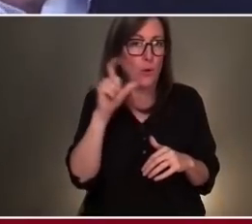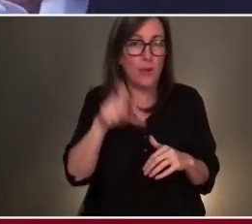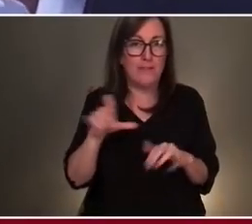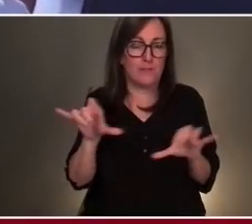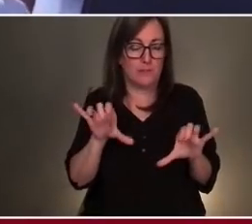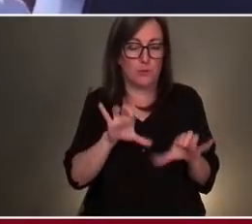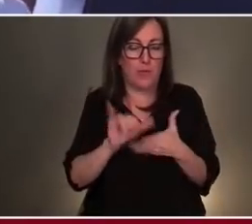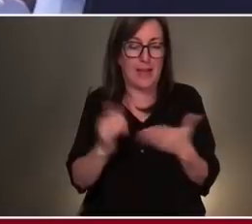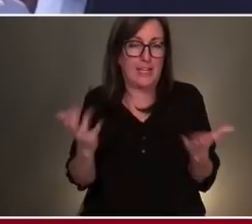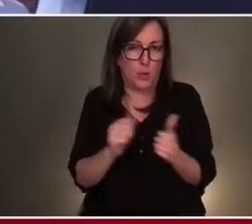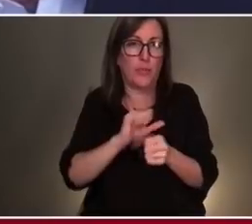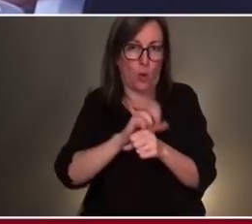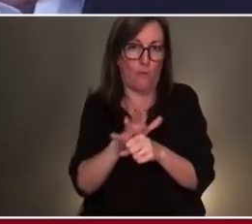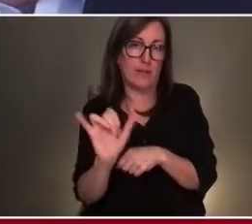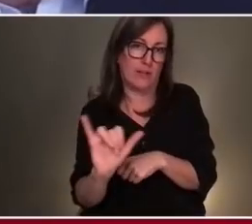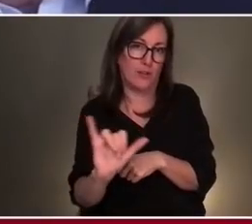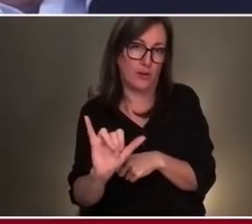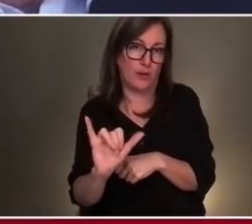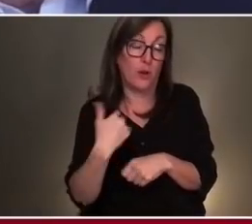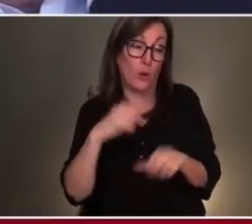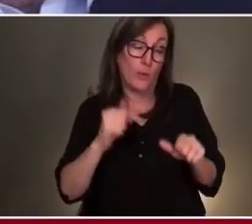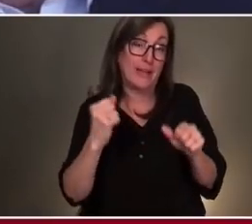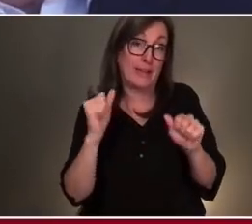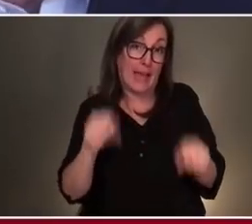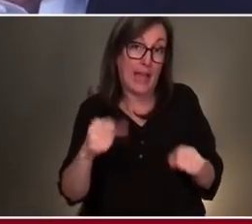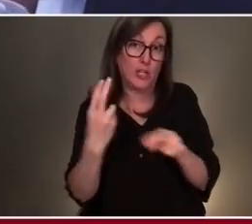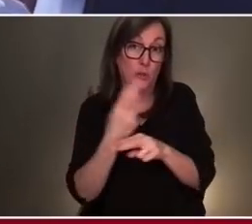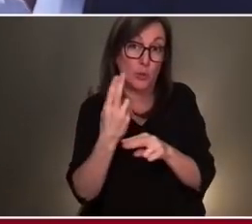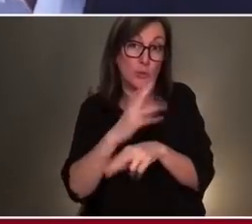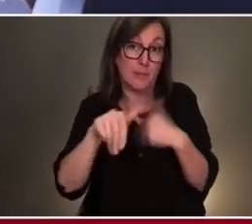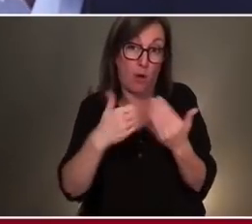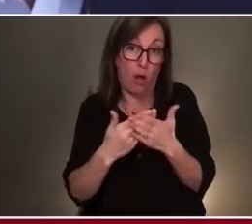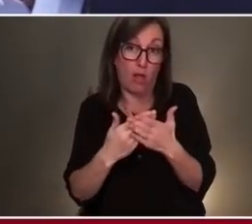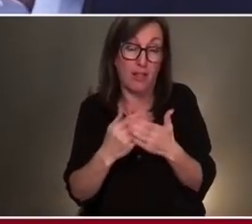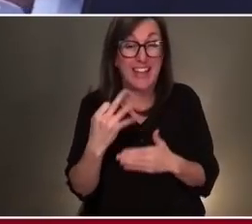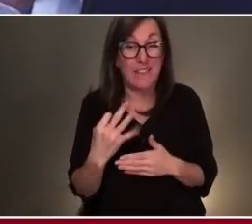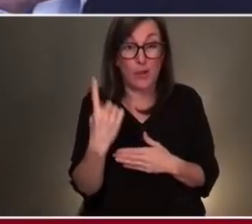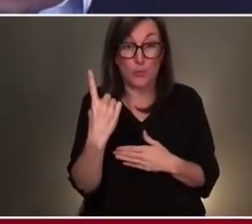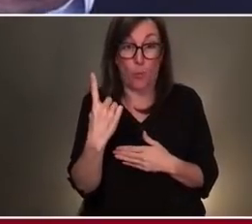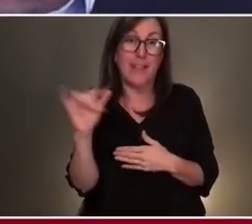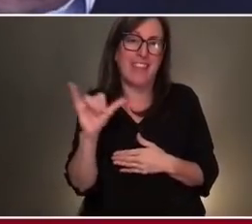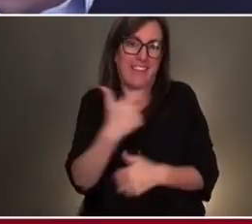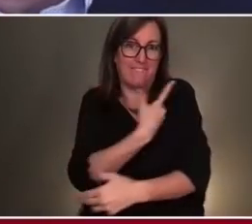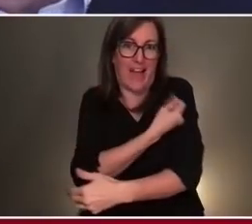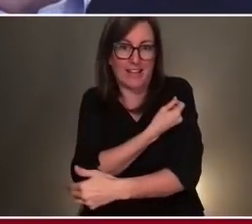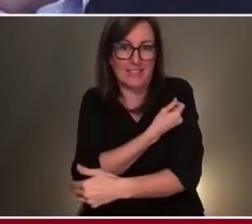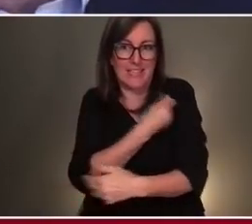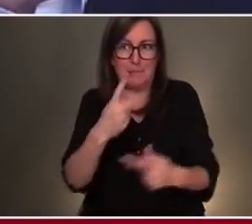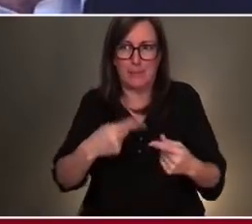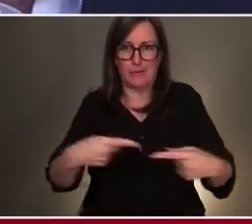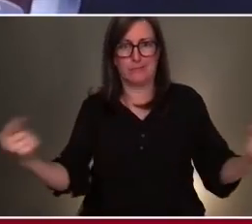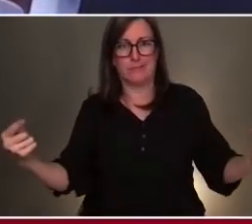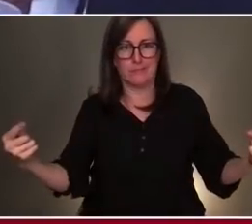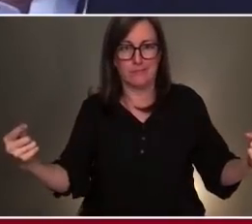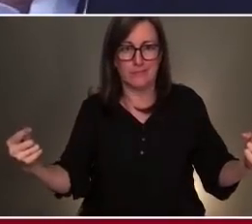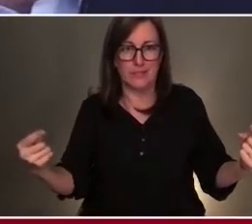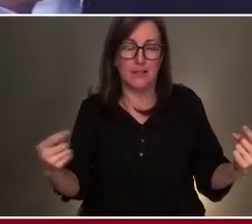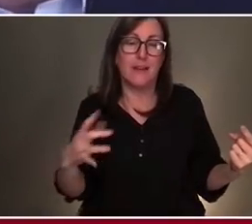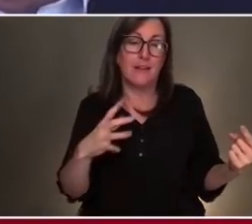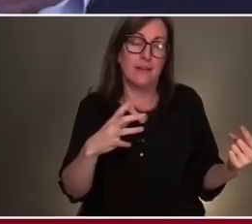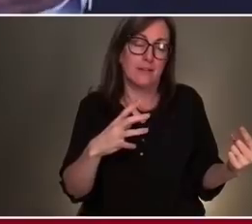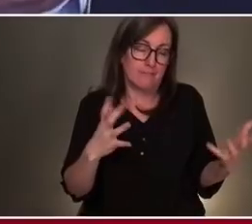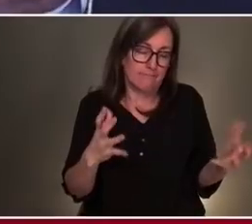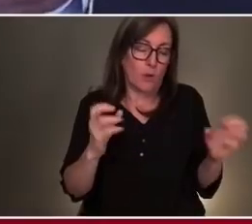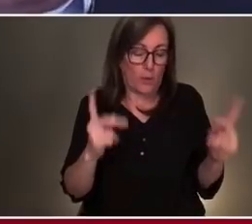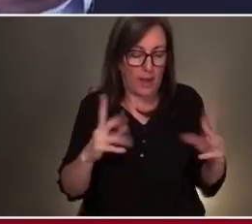should use them all. And if one, like vaccines are polarizing, if there are other things we can do to limit transmission, yes. And, you know,